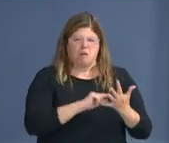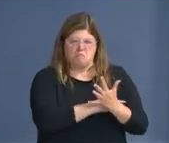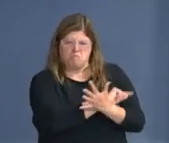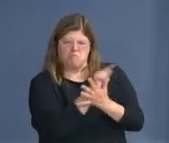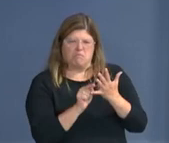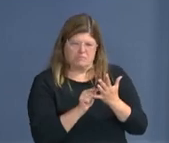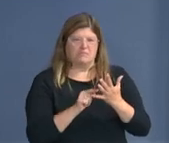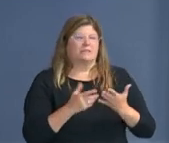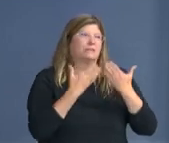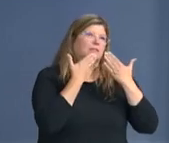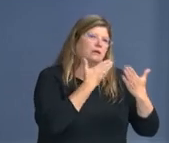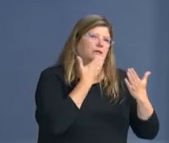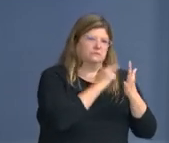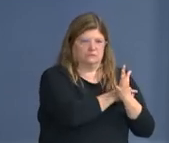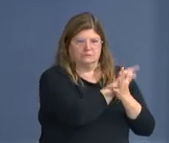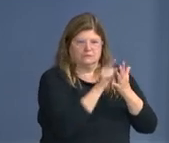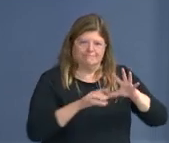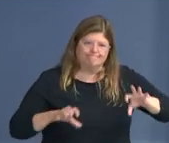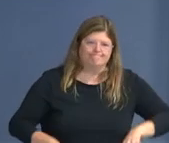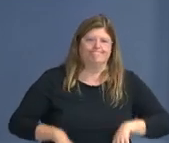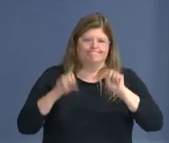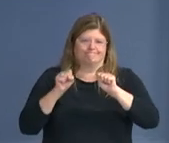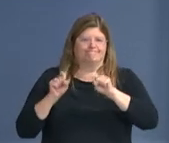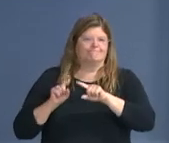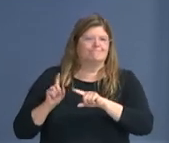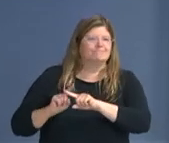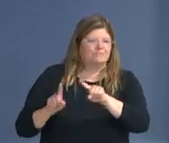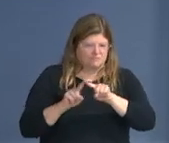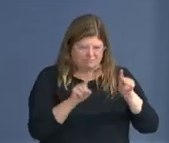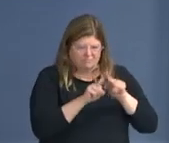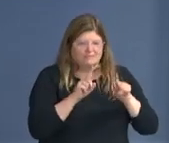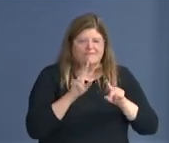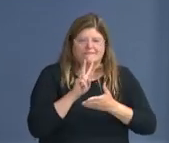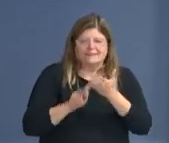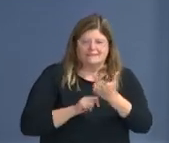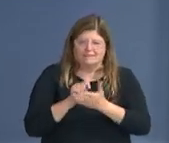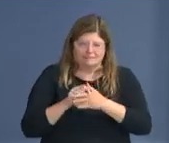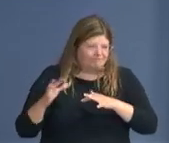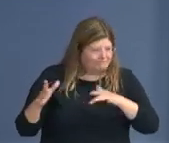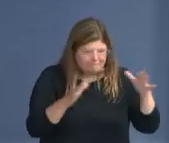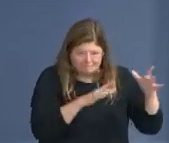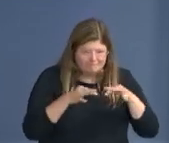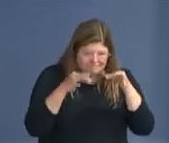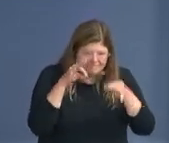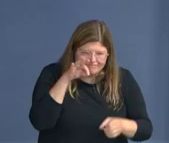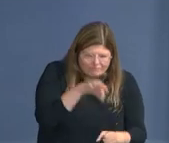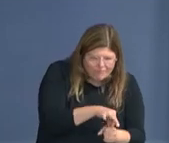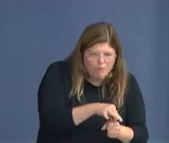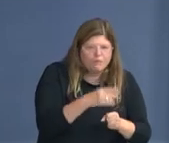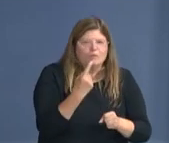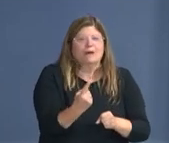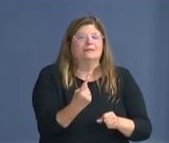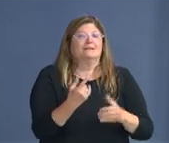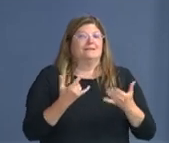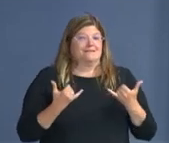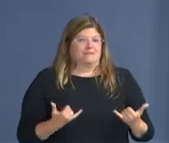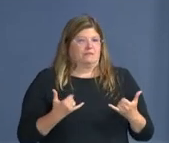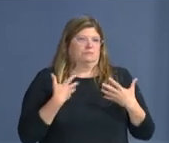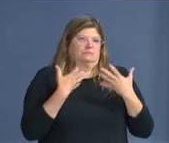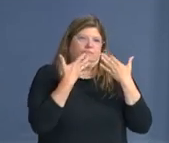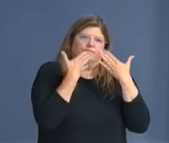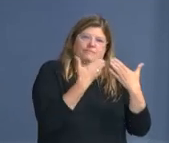just a few minutes we're going to watch Jaden's video. So as I said last week, we are